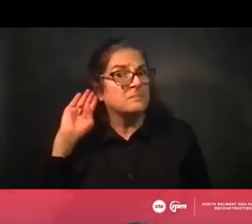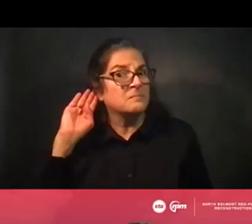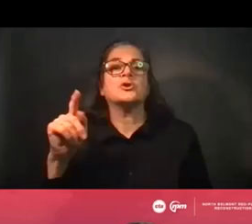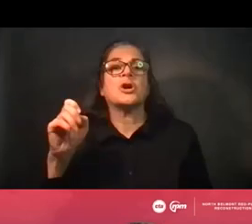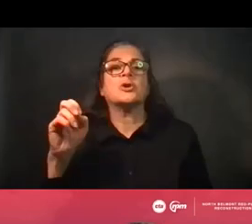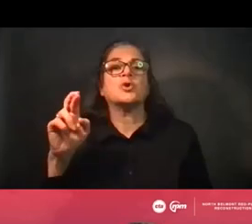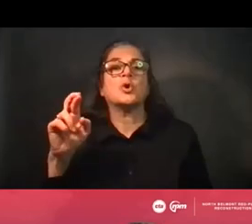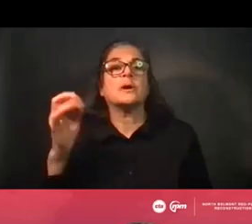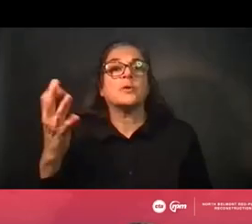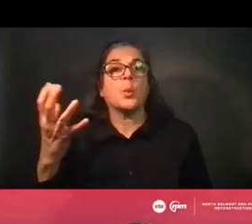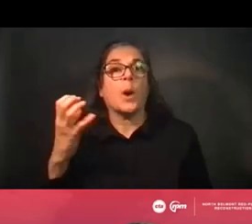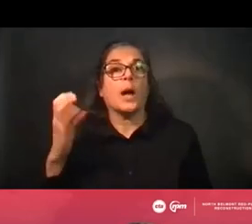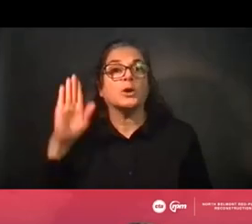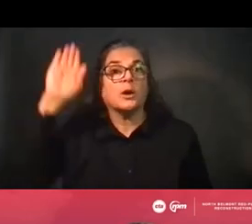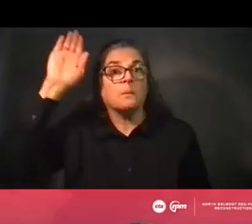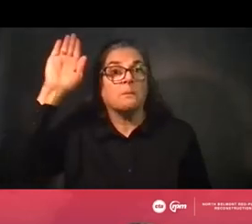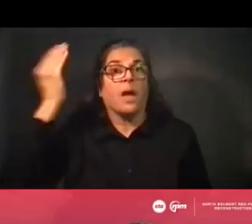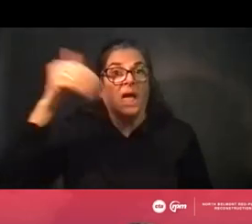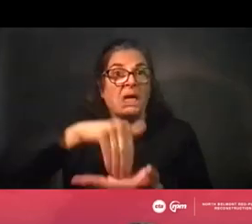want to come back. Try again. Sorry about that.